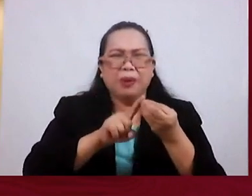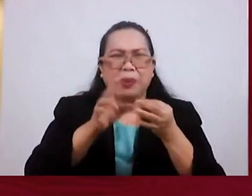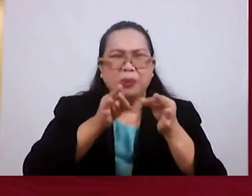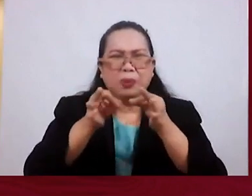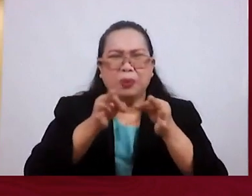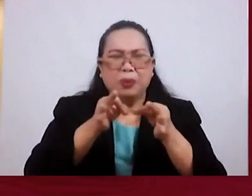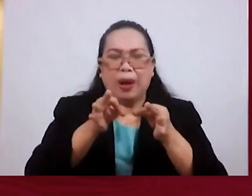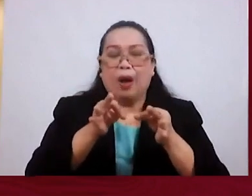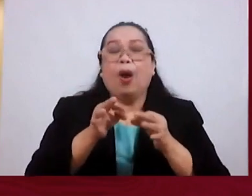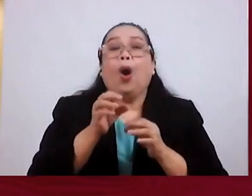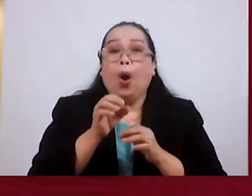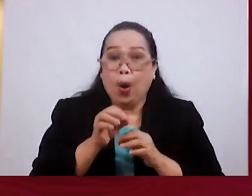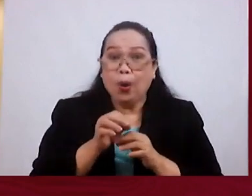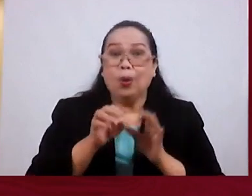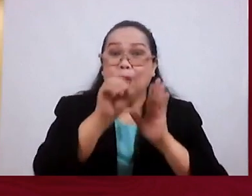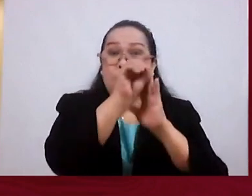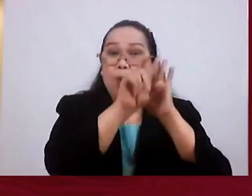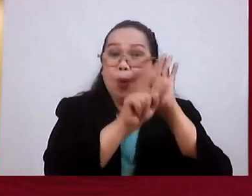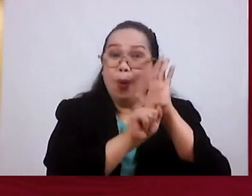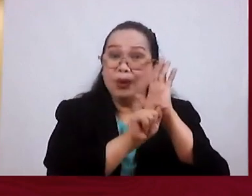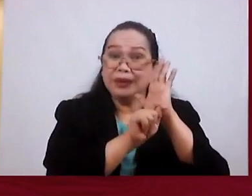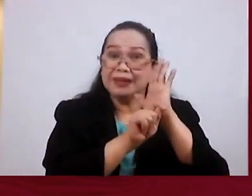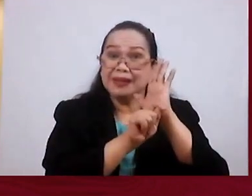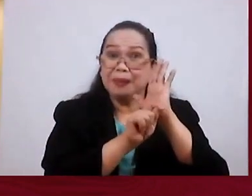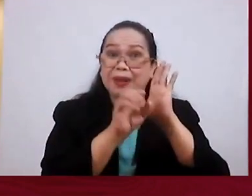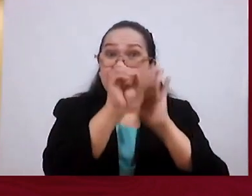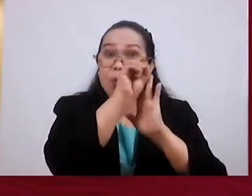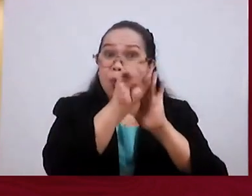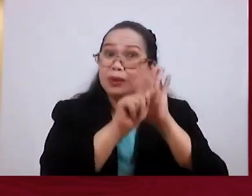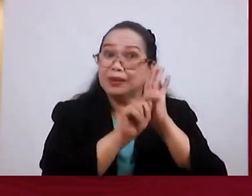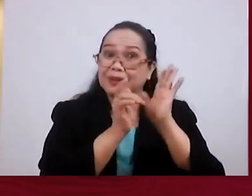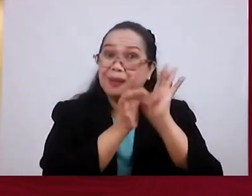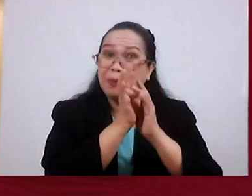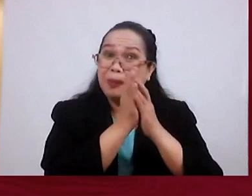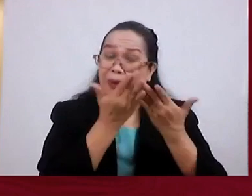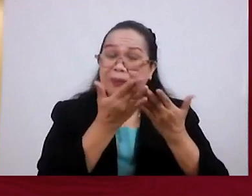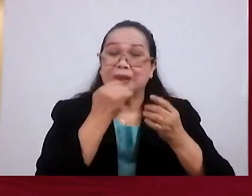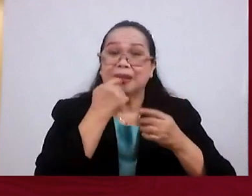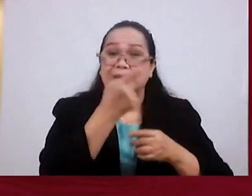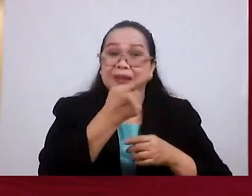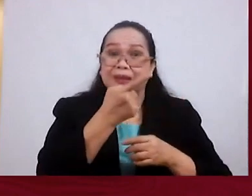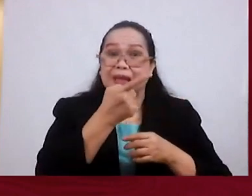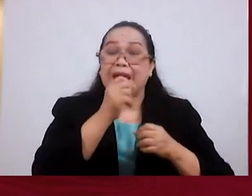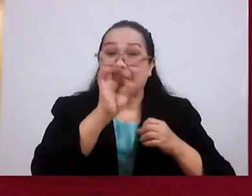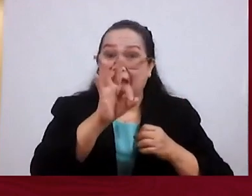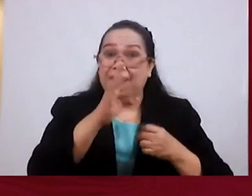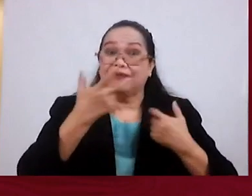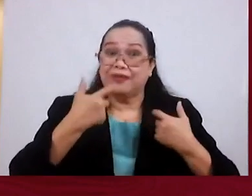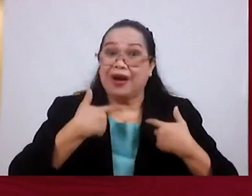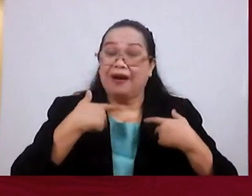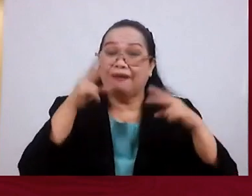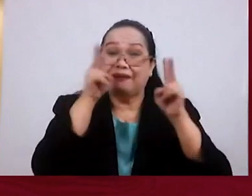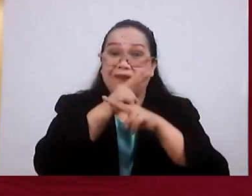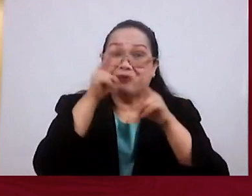He's saying, Look, in the Old Covenant, in the Old Testament, Whenever somebody committed a capital crime,